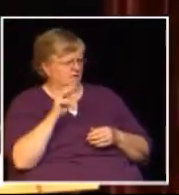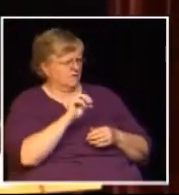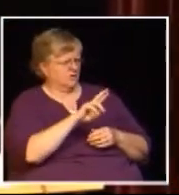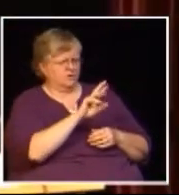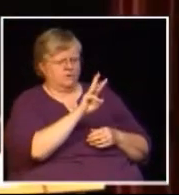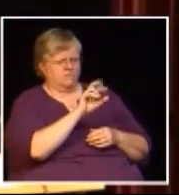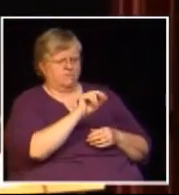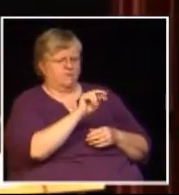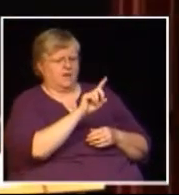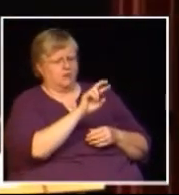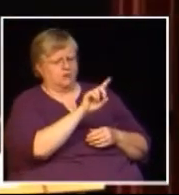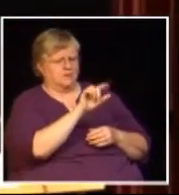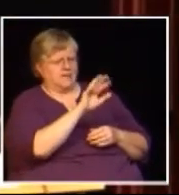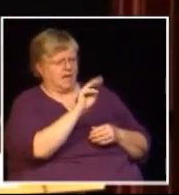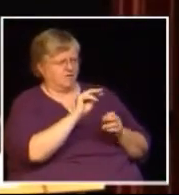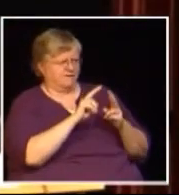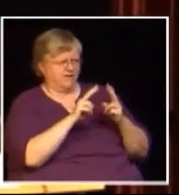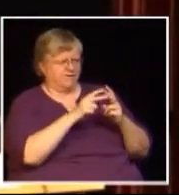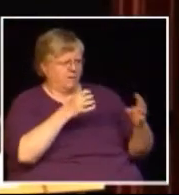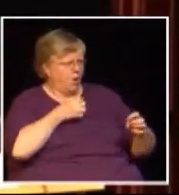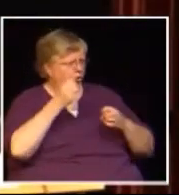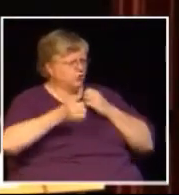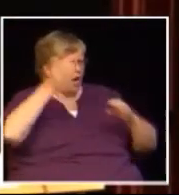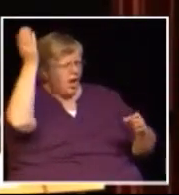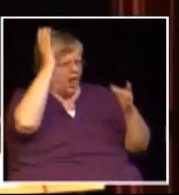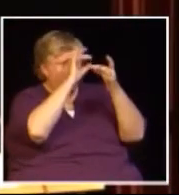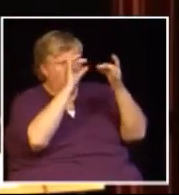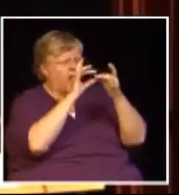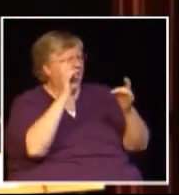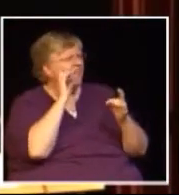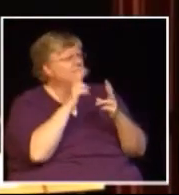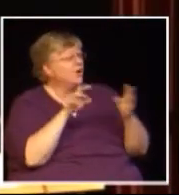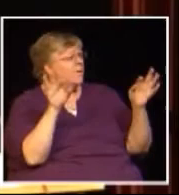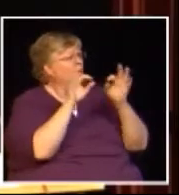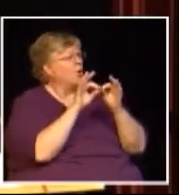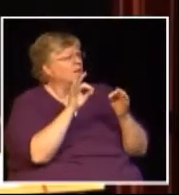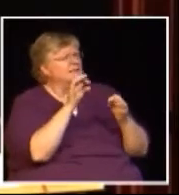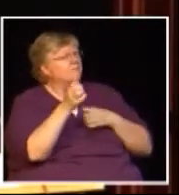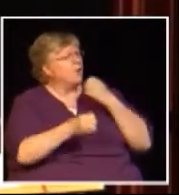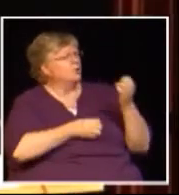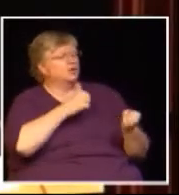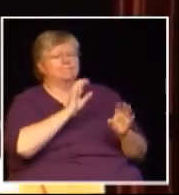understand that I think it's really important that we take some of the emotion out of this and look pragmatically